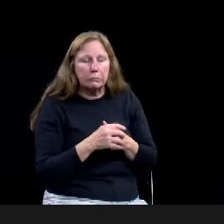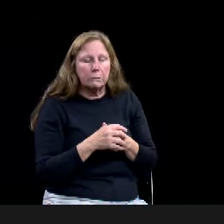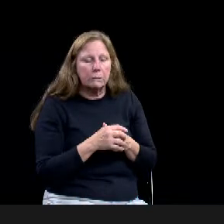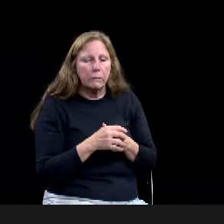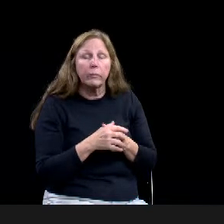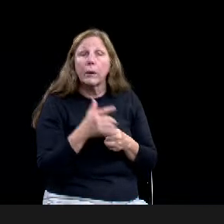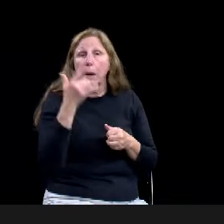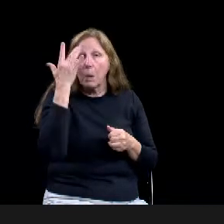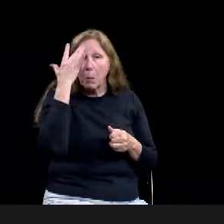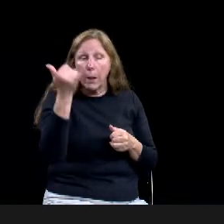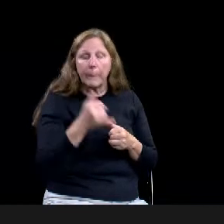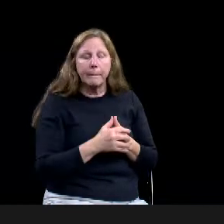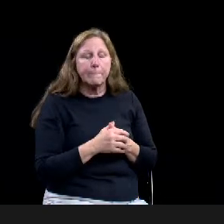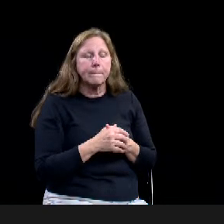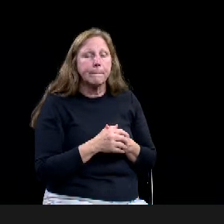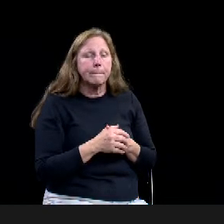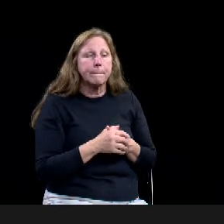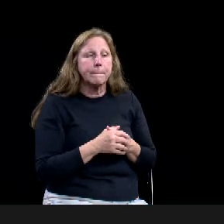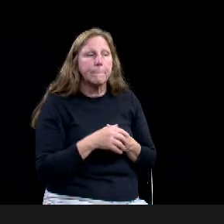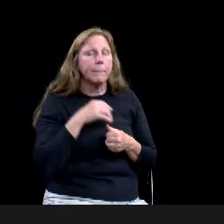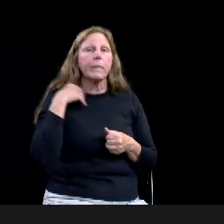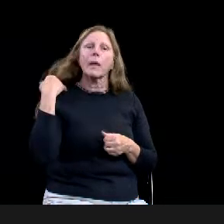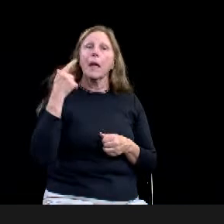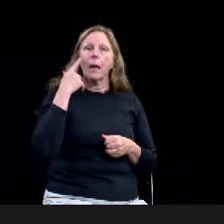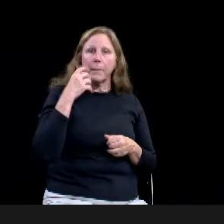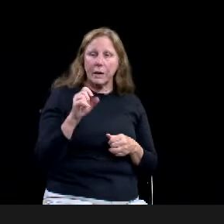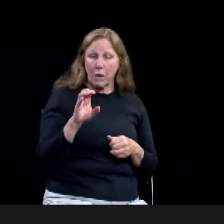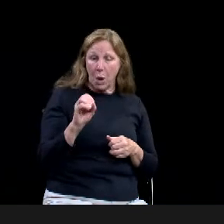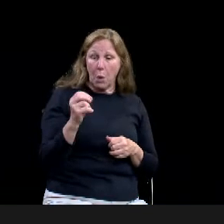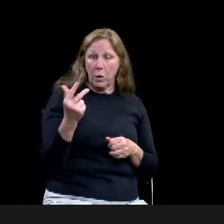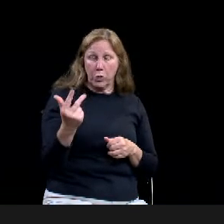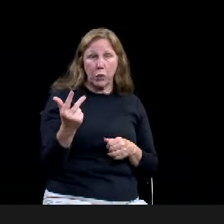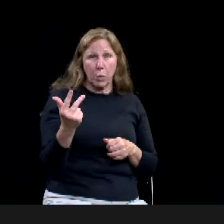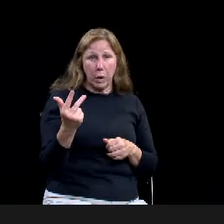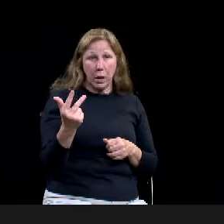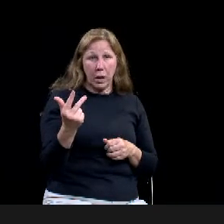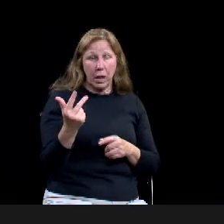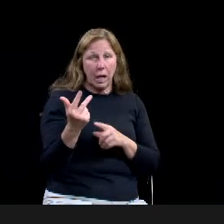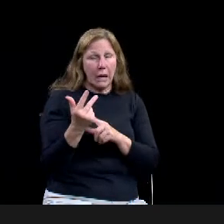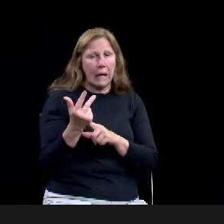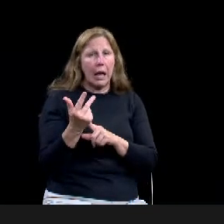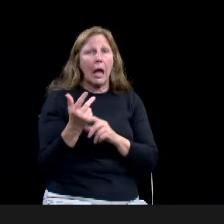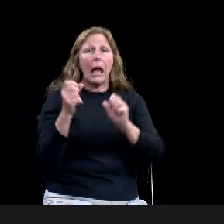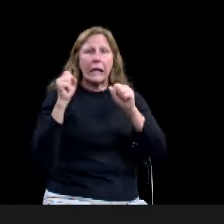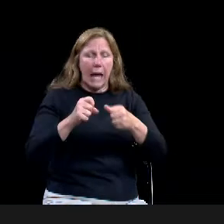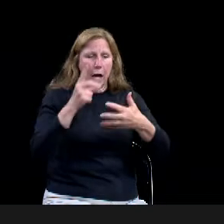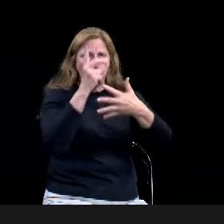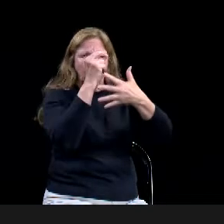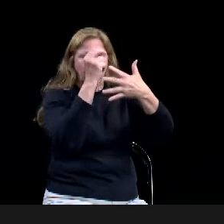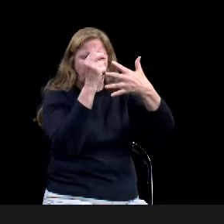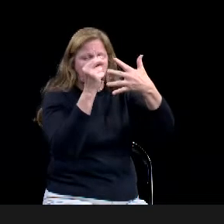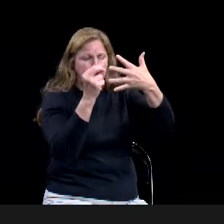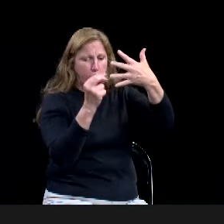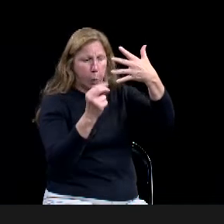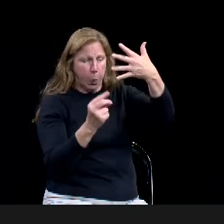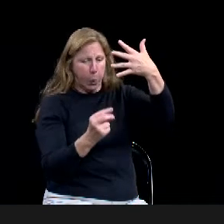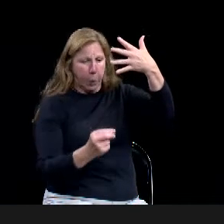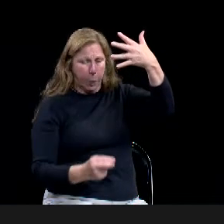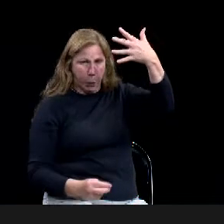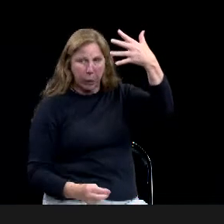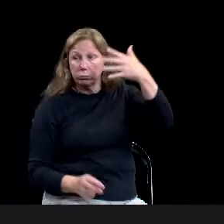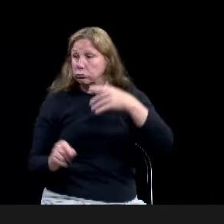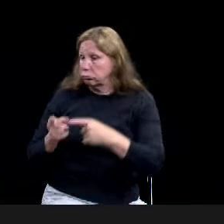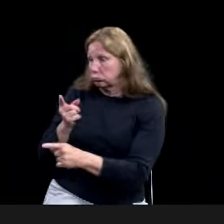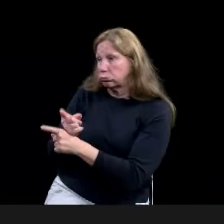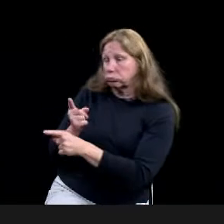could be, you know, and, and it, it just, it, it makes it a little too loose for me. Um, especially